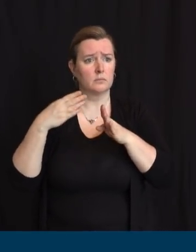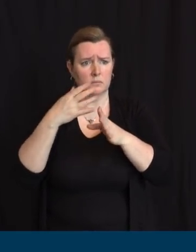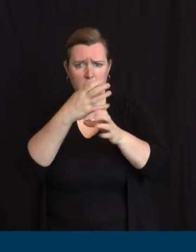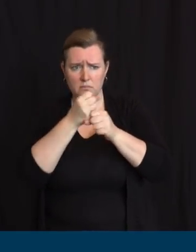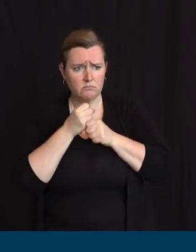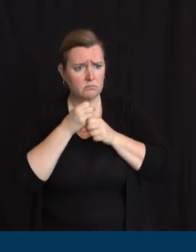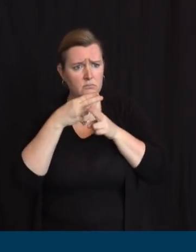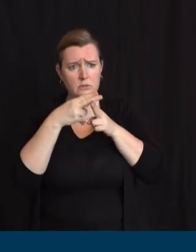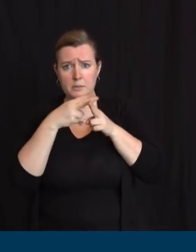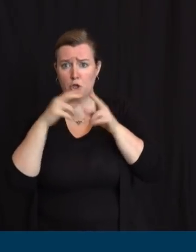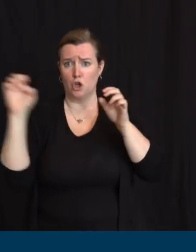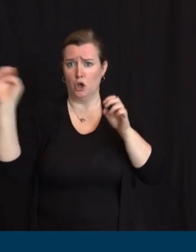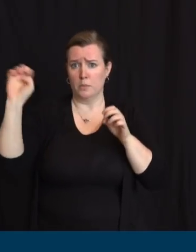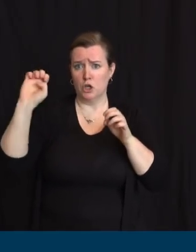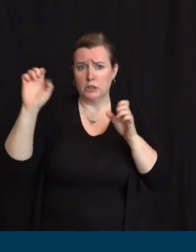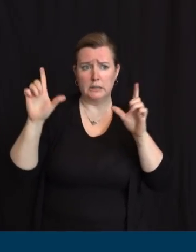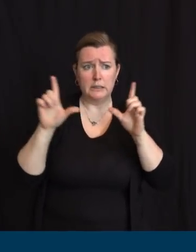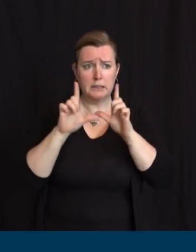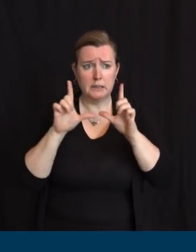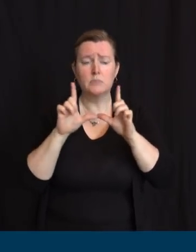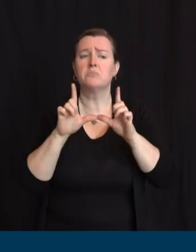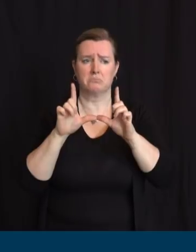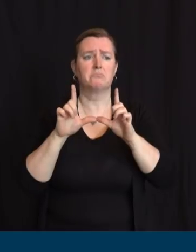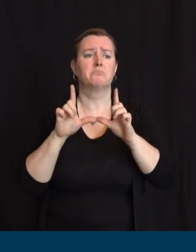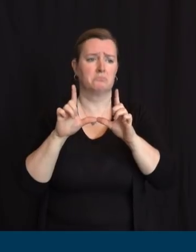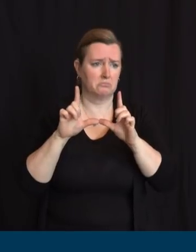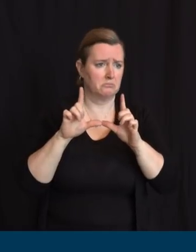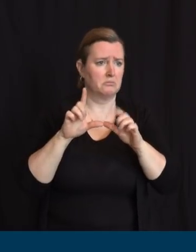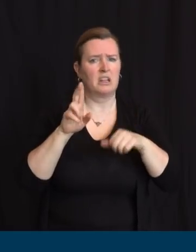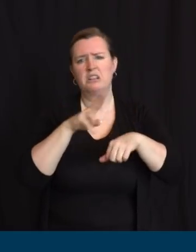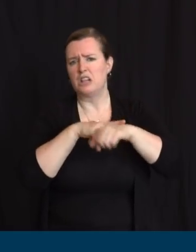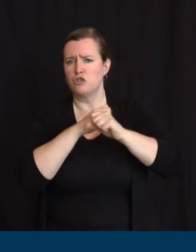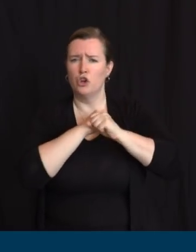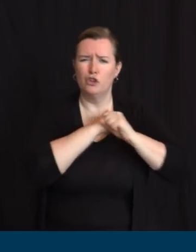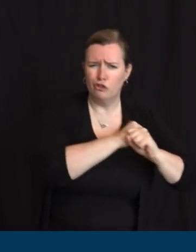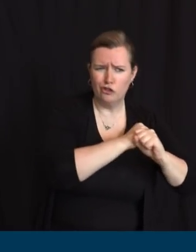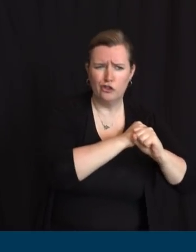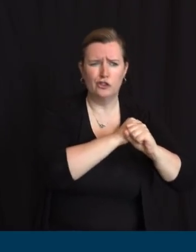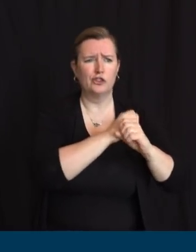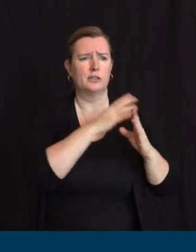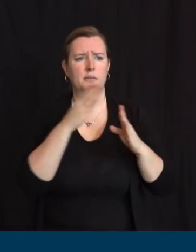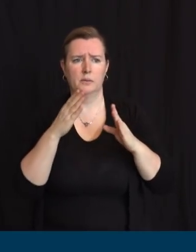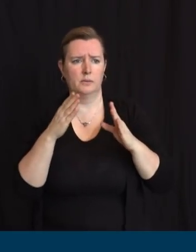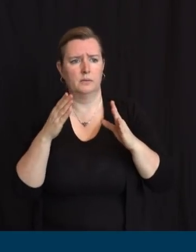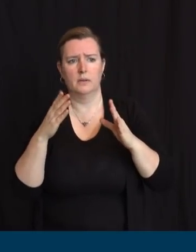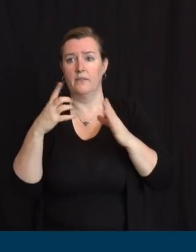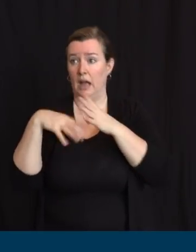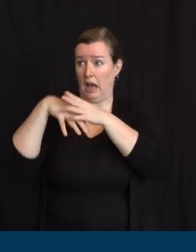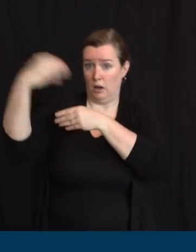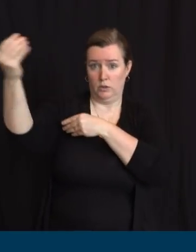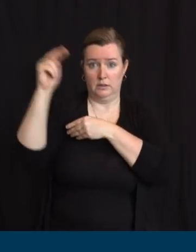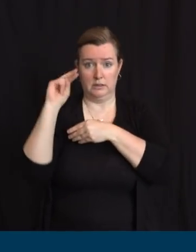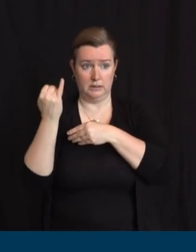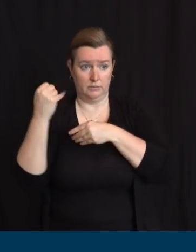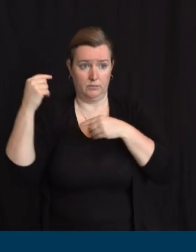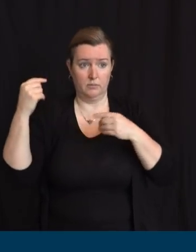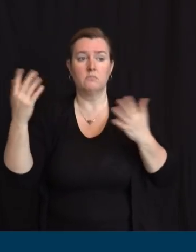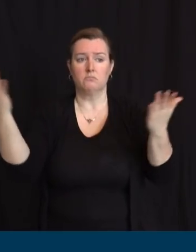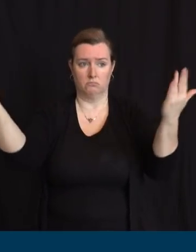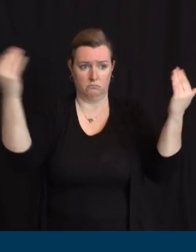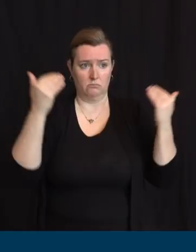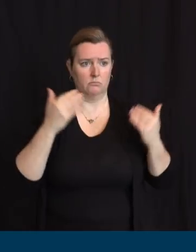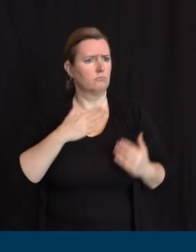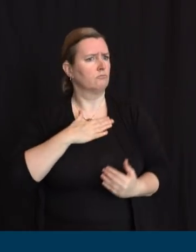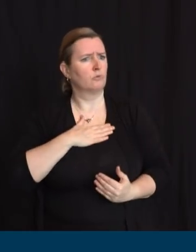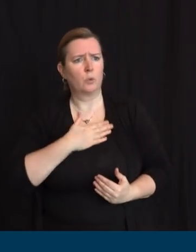Guard and others who are offering telehealth services to New Jersey's residents remotely from their home states. They are on top of the